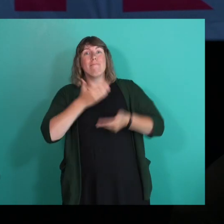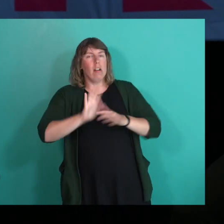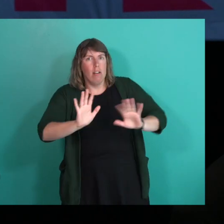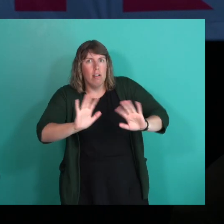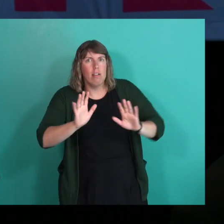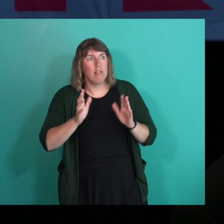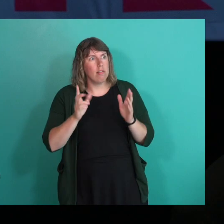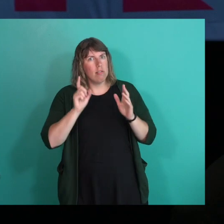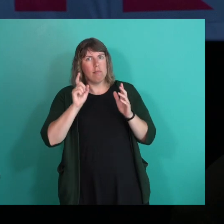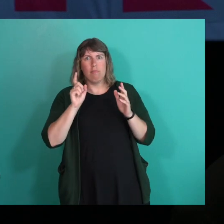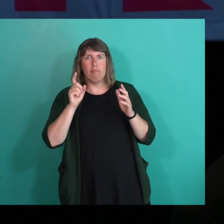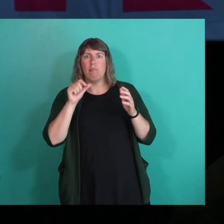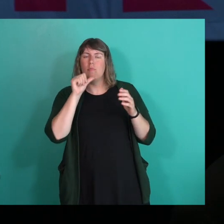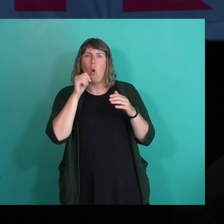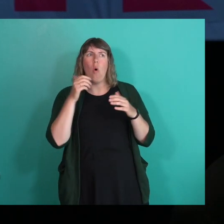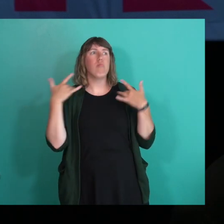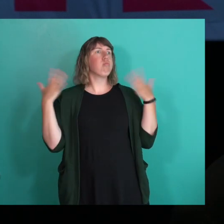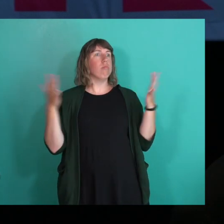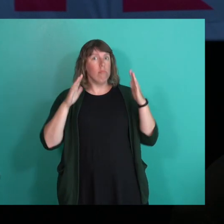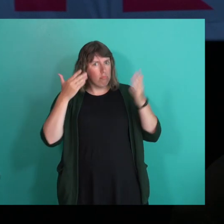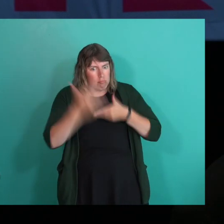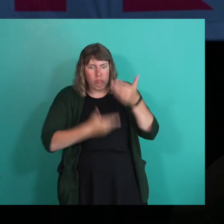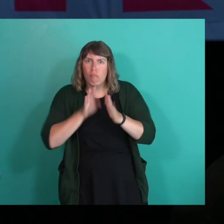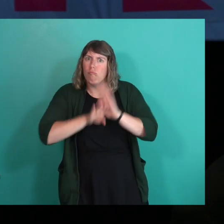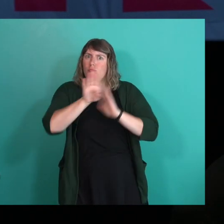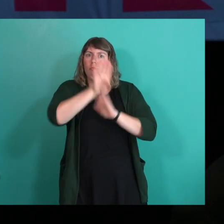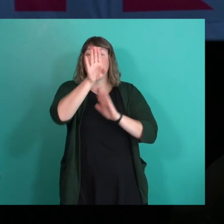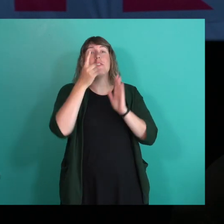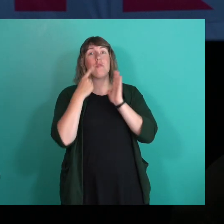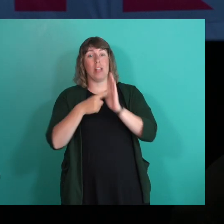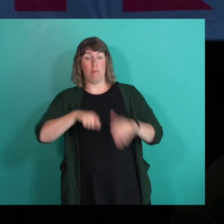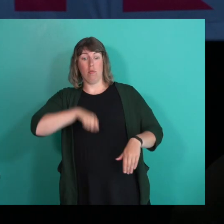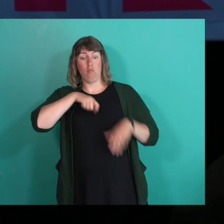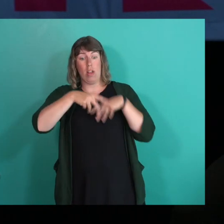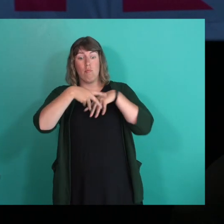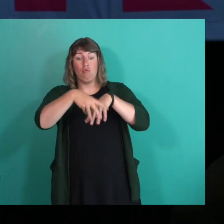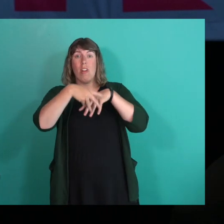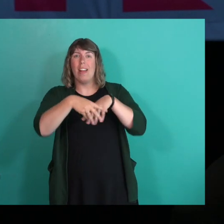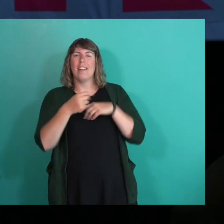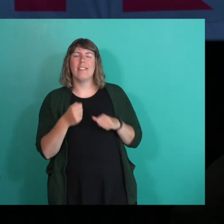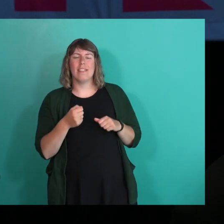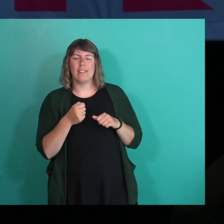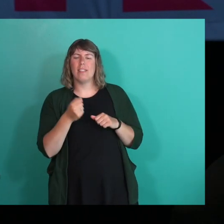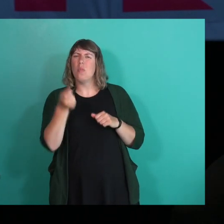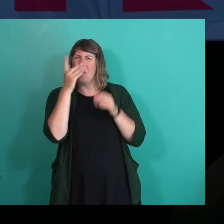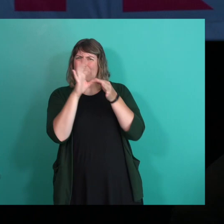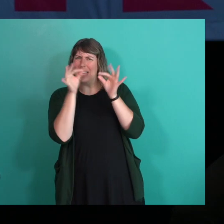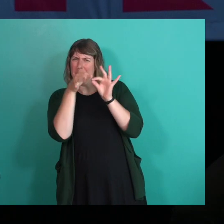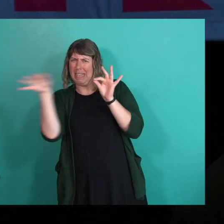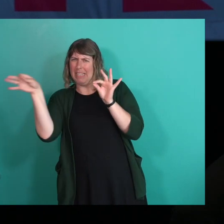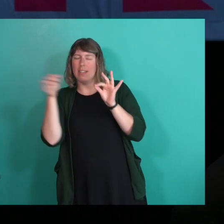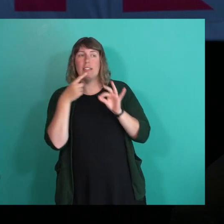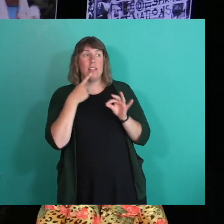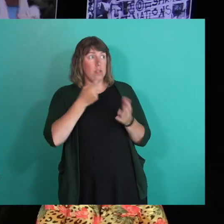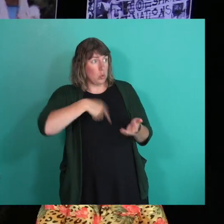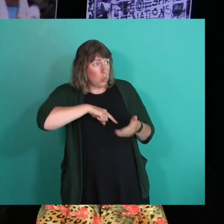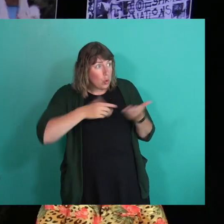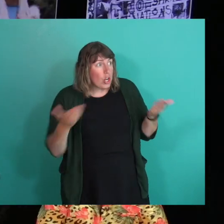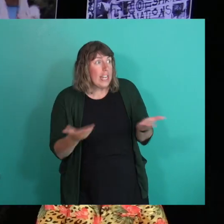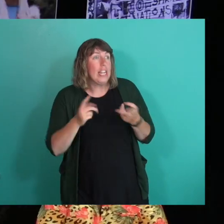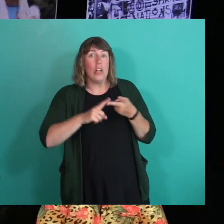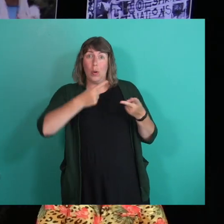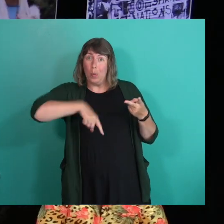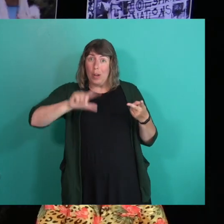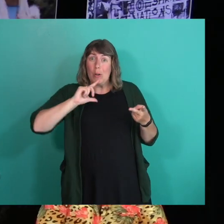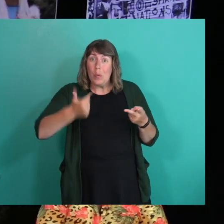gains that we've made. So I think, you know, in terms of the Pride Parade, that statement of, you know, like we're here, we're queer and